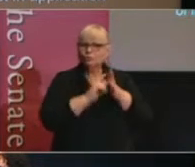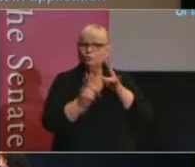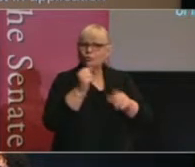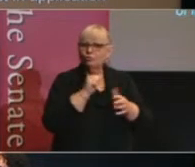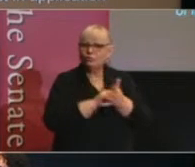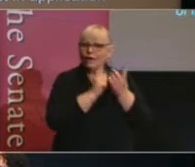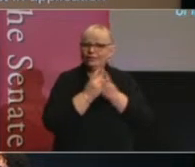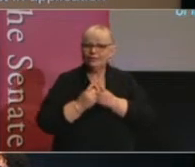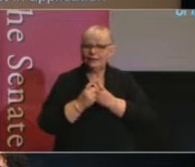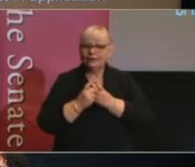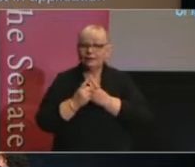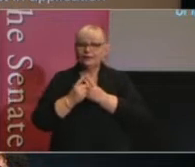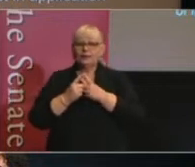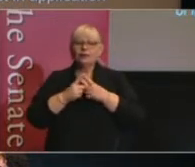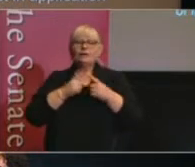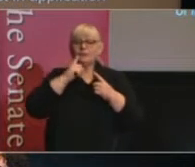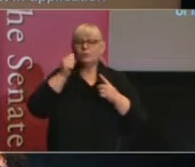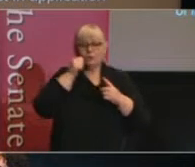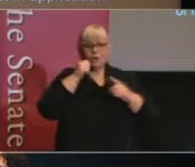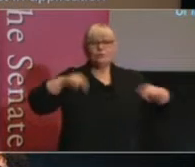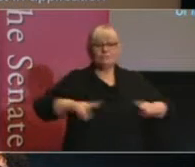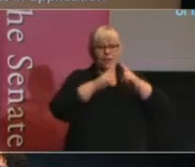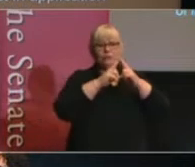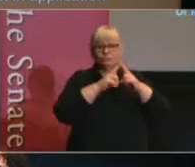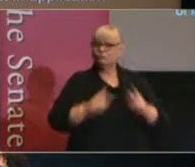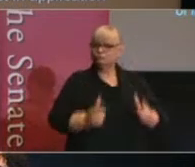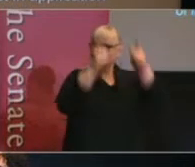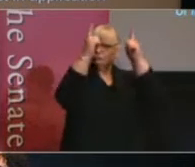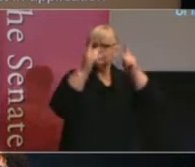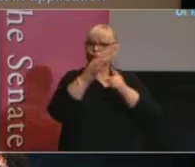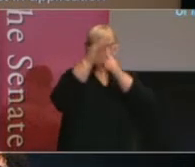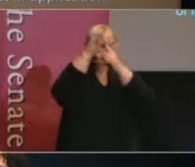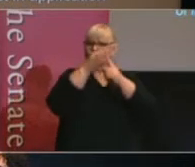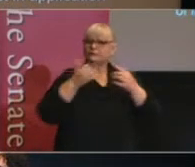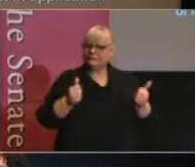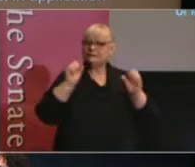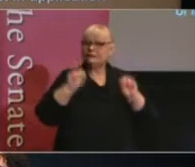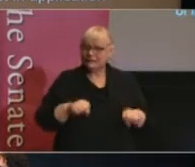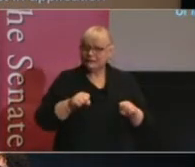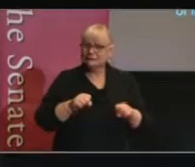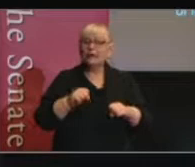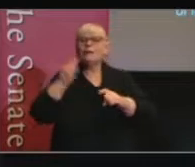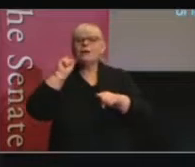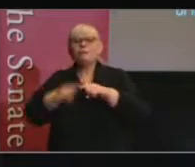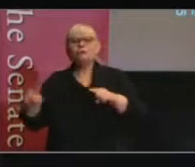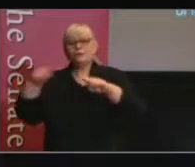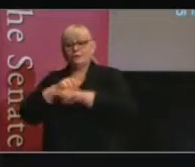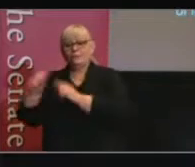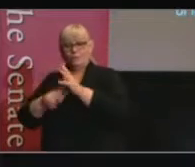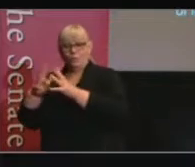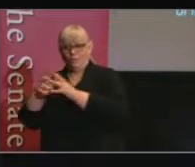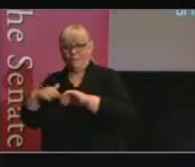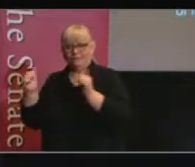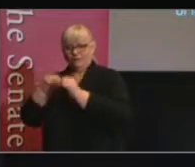this idea of parliamentary sovereignty. So most of the changes that come about in the laws I've looked at that can be attributed